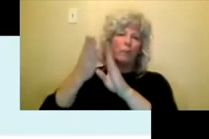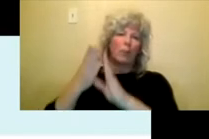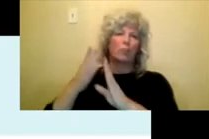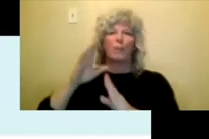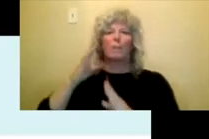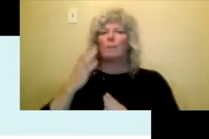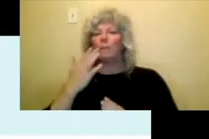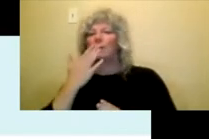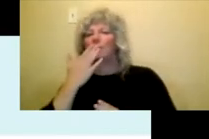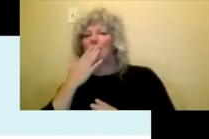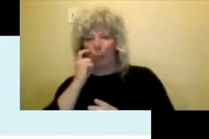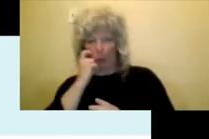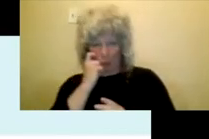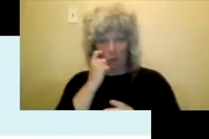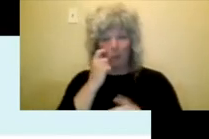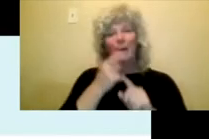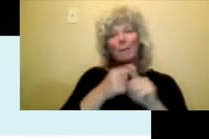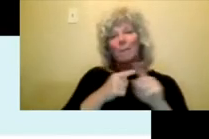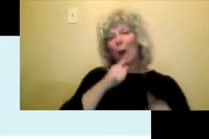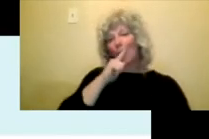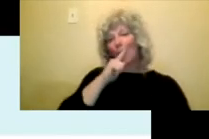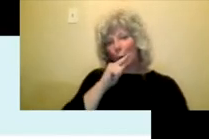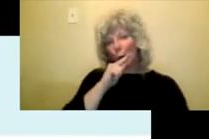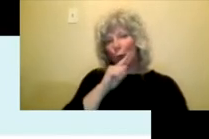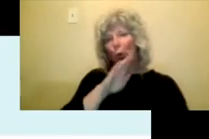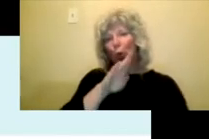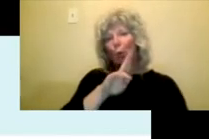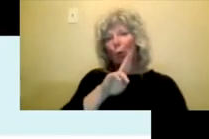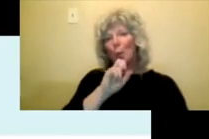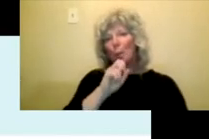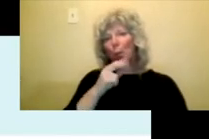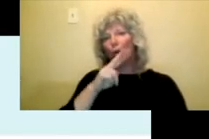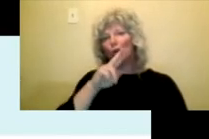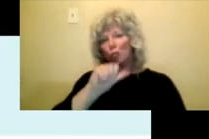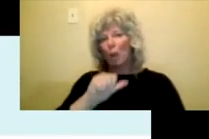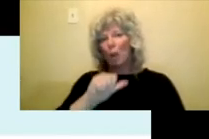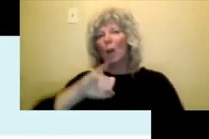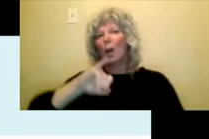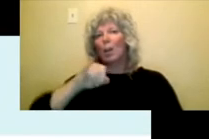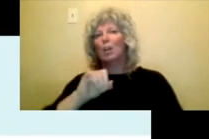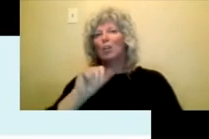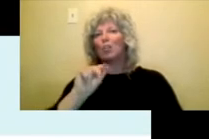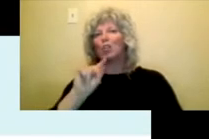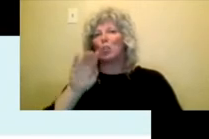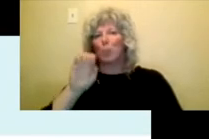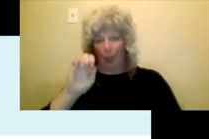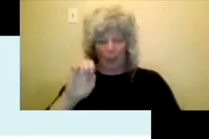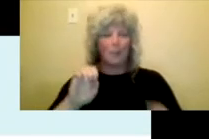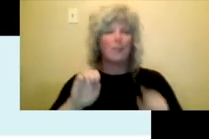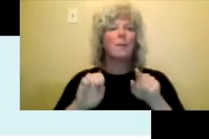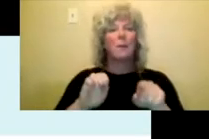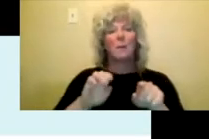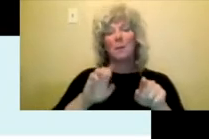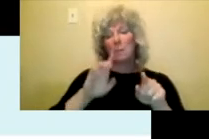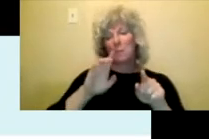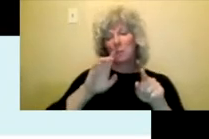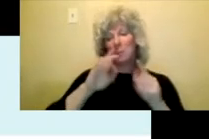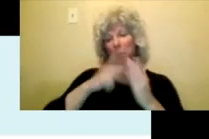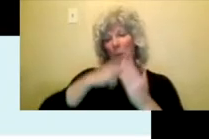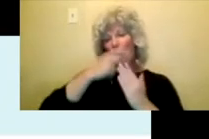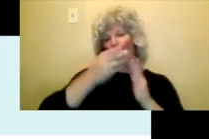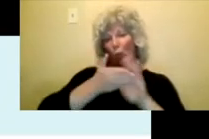this is, this is a unique program. We have one deadline, uh, per year, and you can, uh, which is coming up,